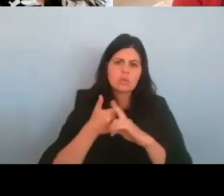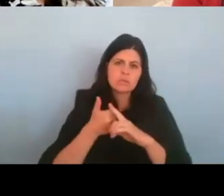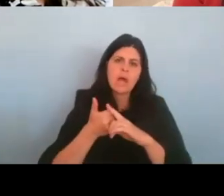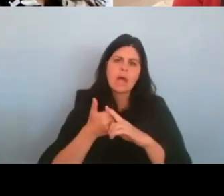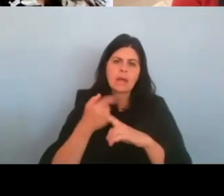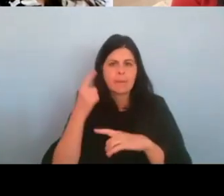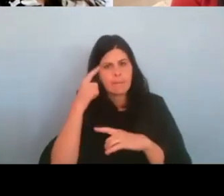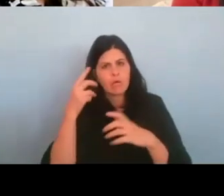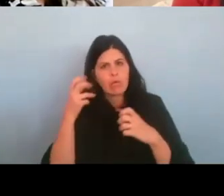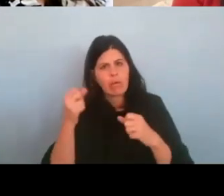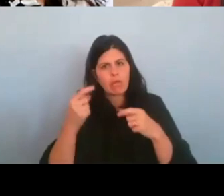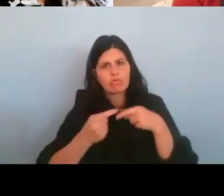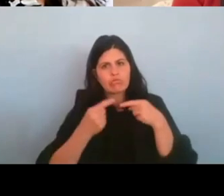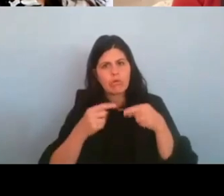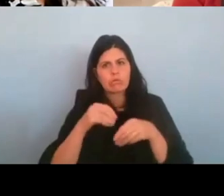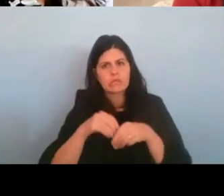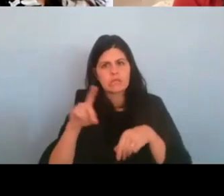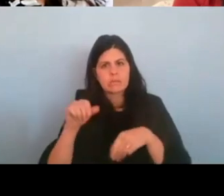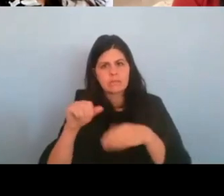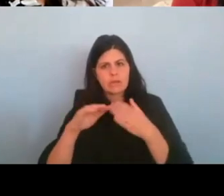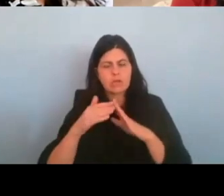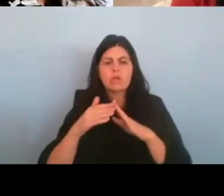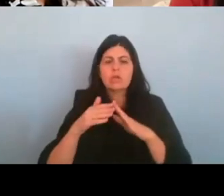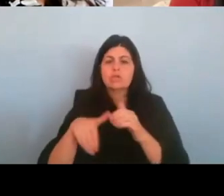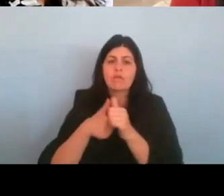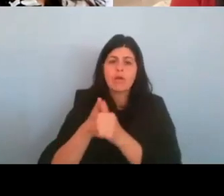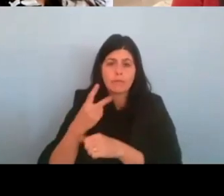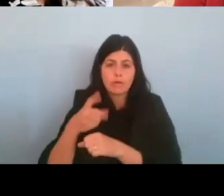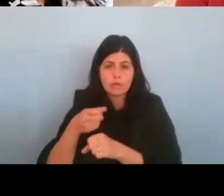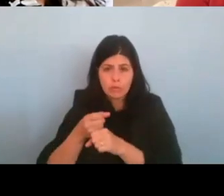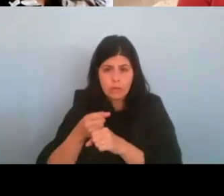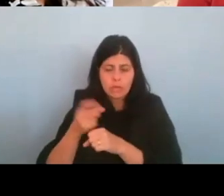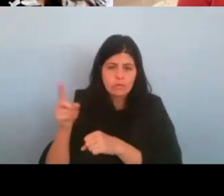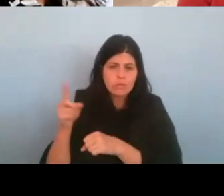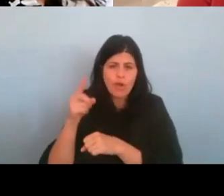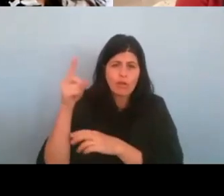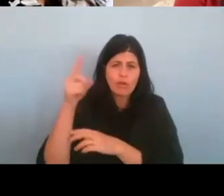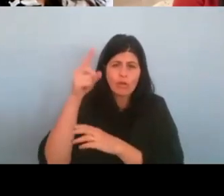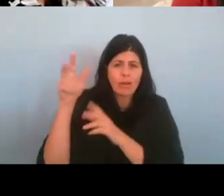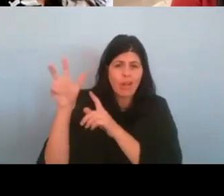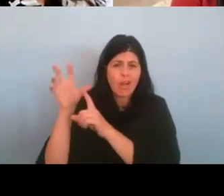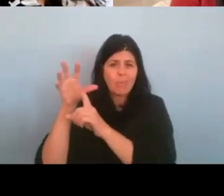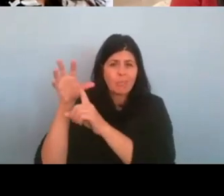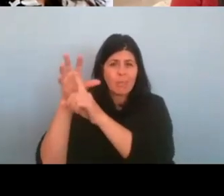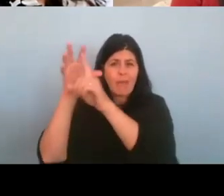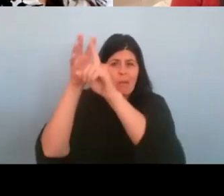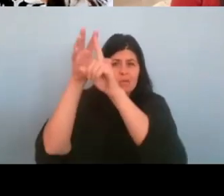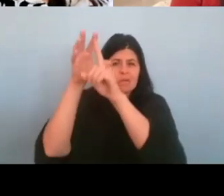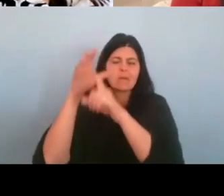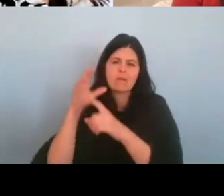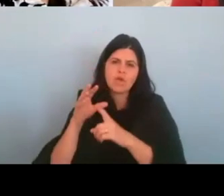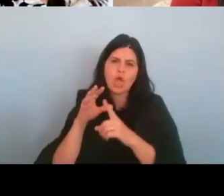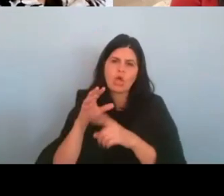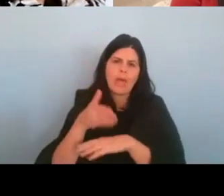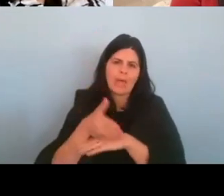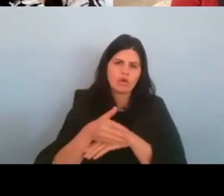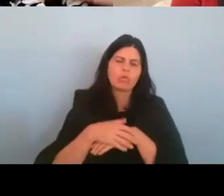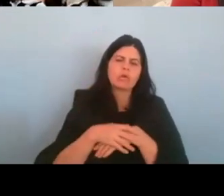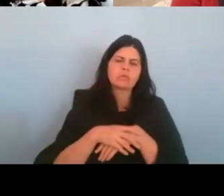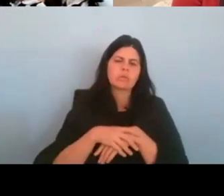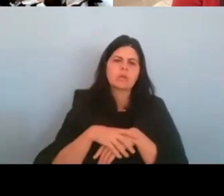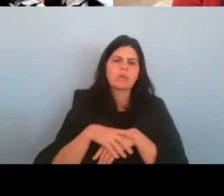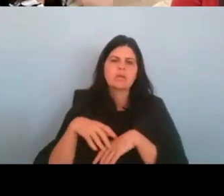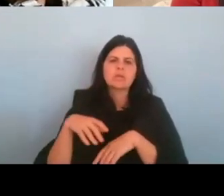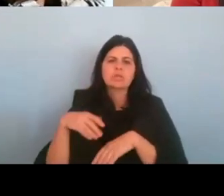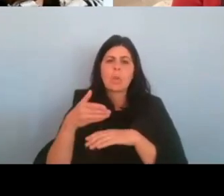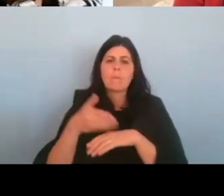followed her for two years leading up to the climb. We followed her up the mountain and we followed her afterwards. And so this is in post-production,